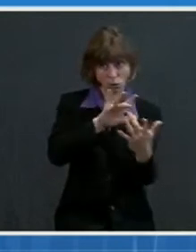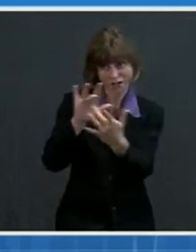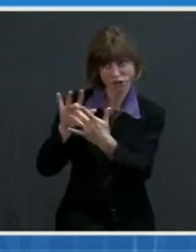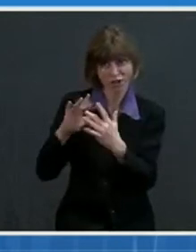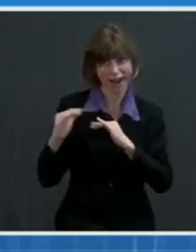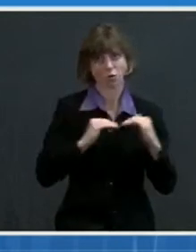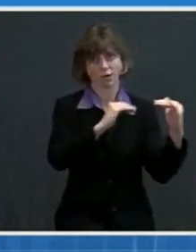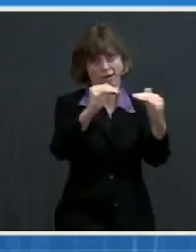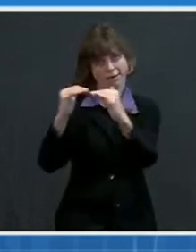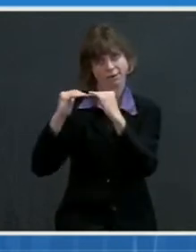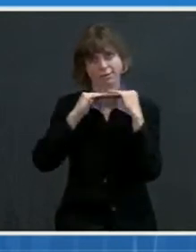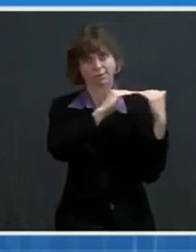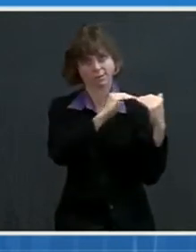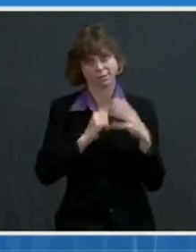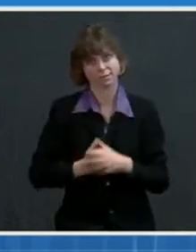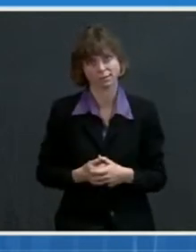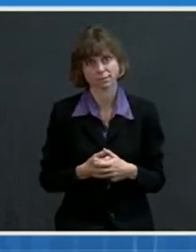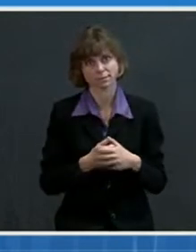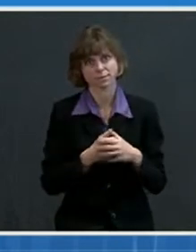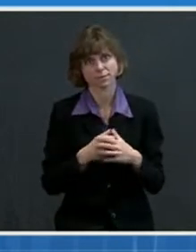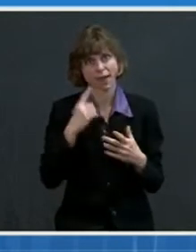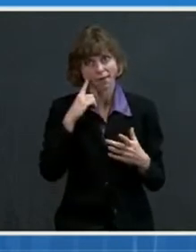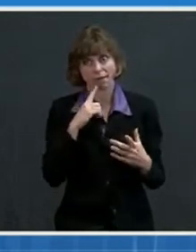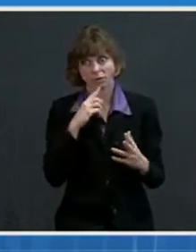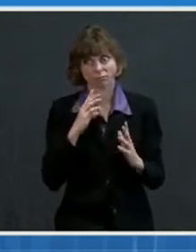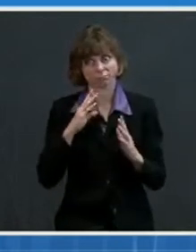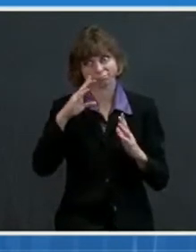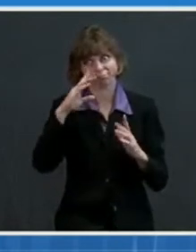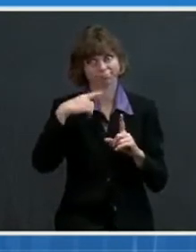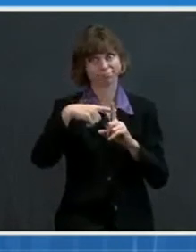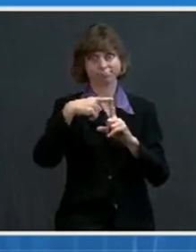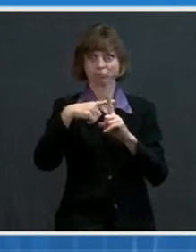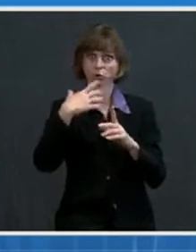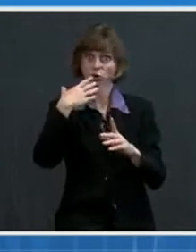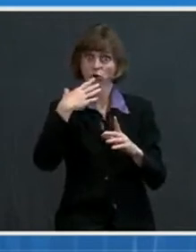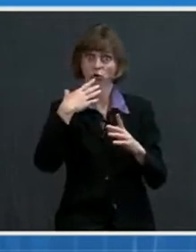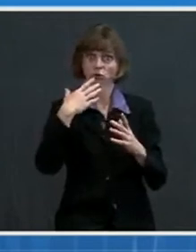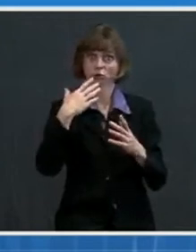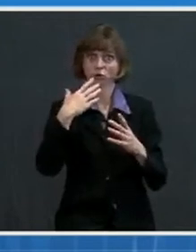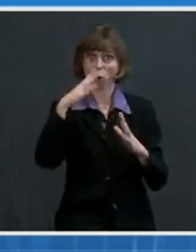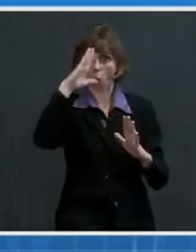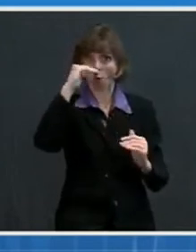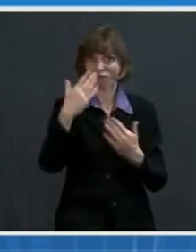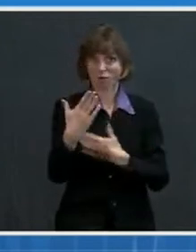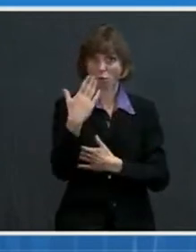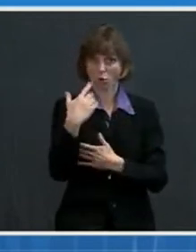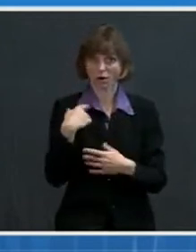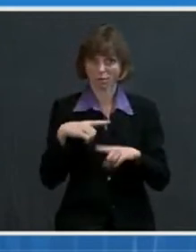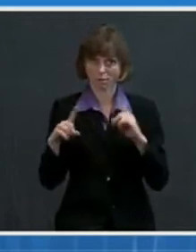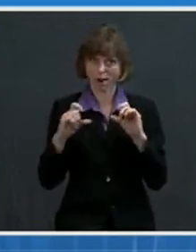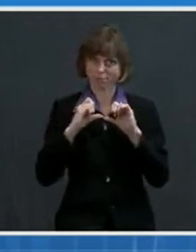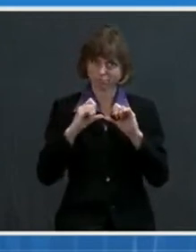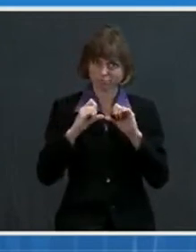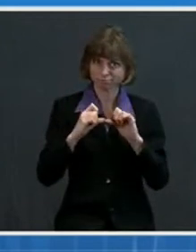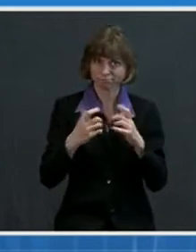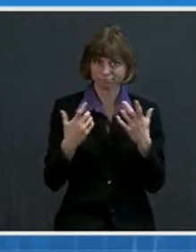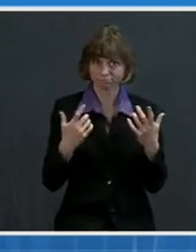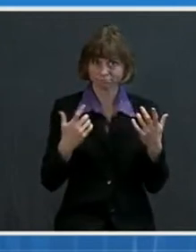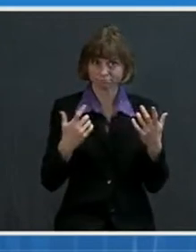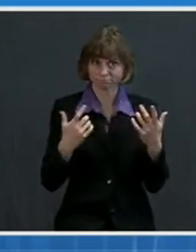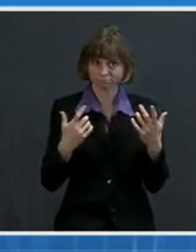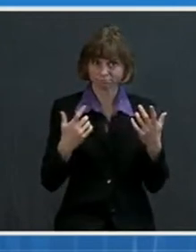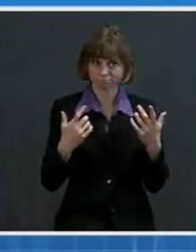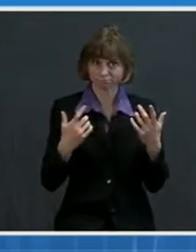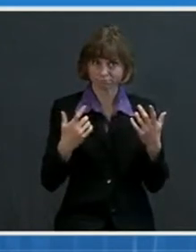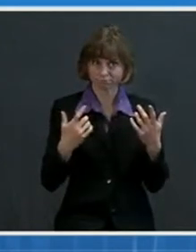So I think a very hopeful morning, but with some continued warning signs and hope for the future. So with that, let's